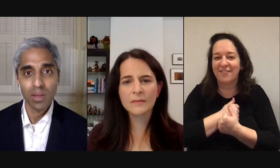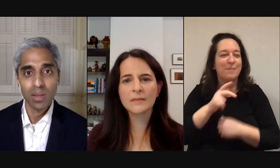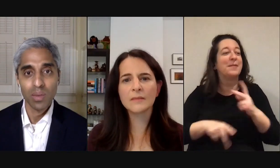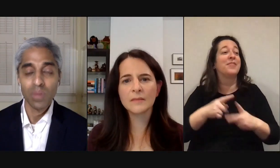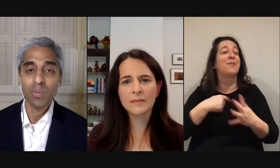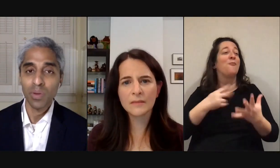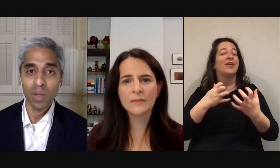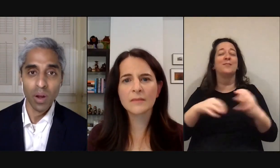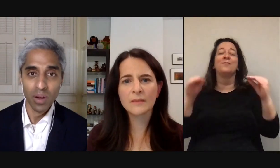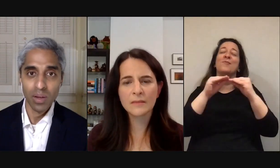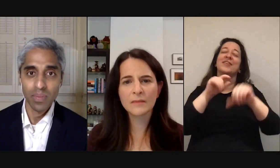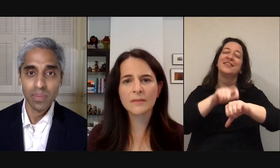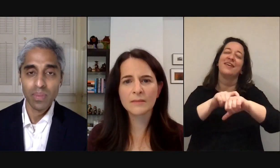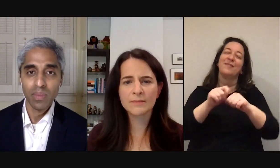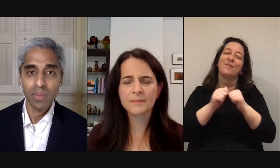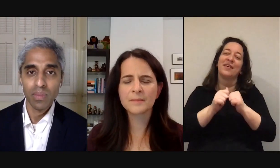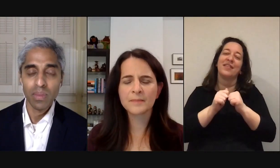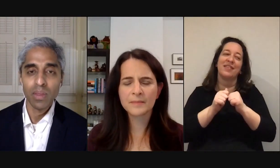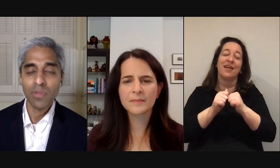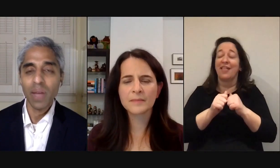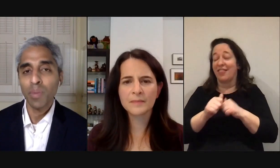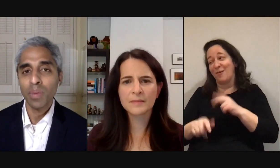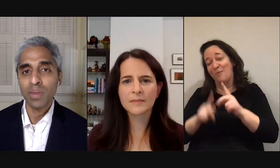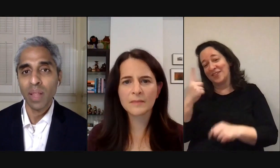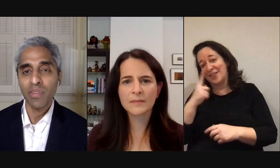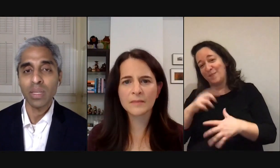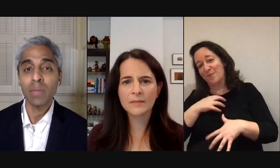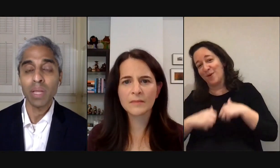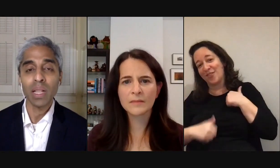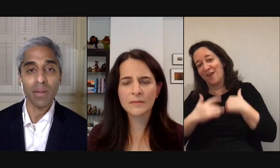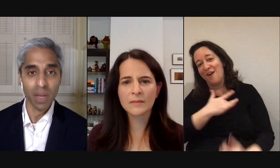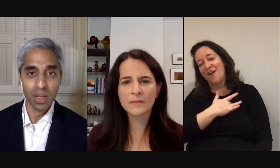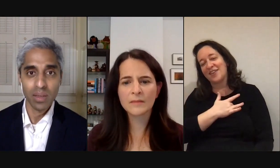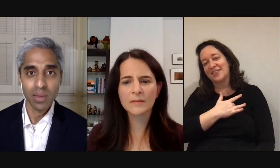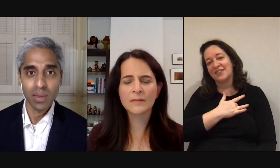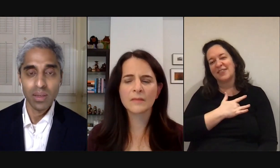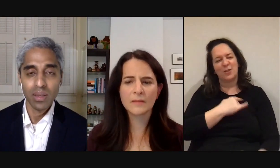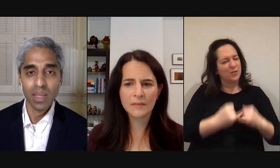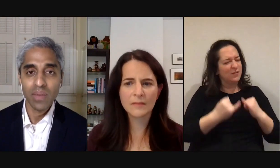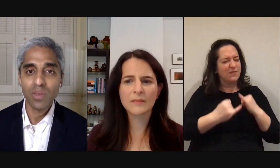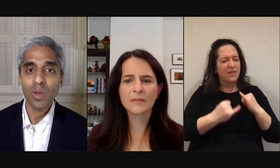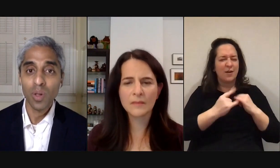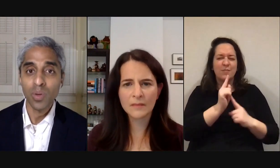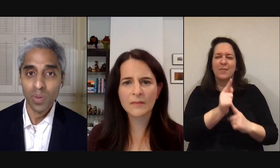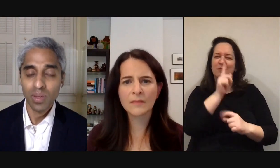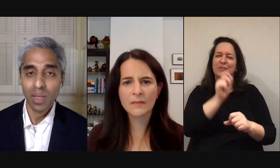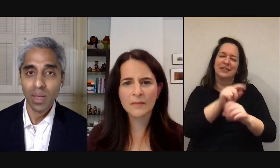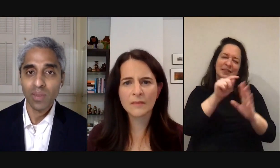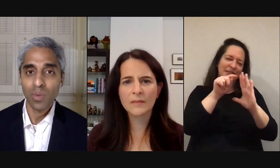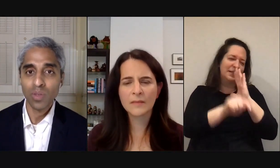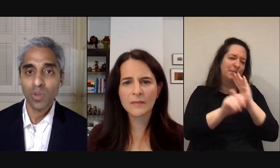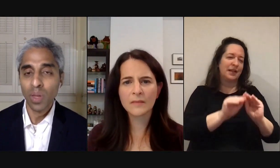the ones that broke their heart those final moments of life are deeply clarifying they give us a clue